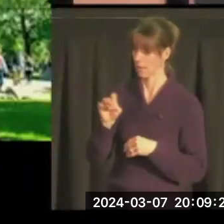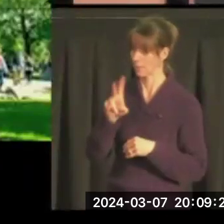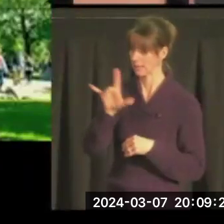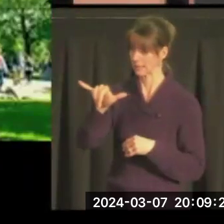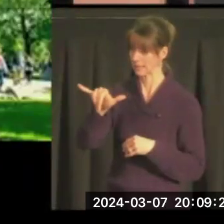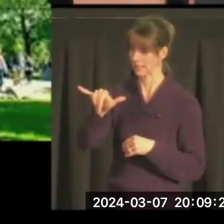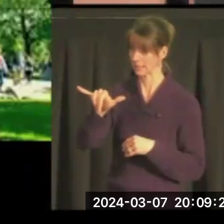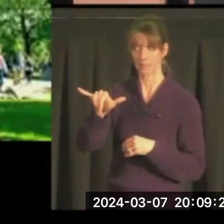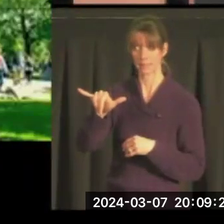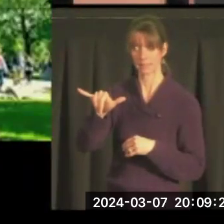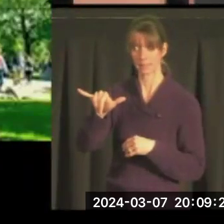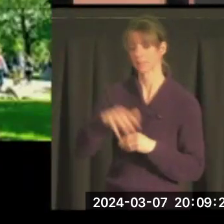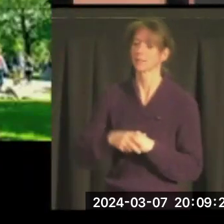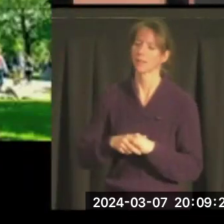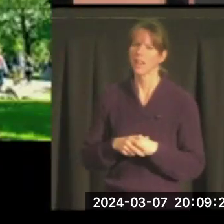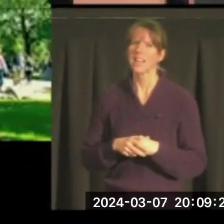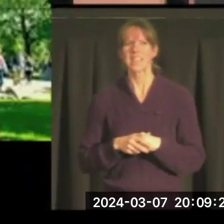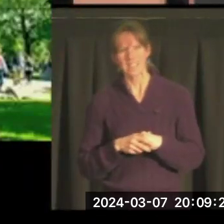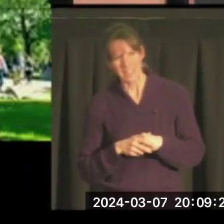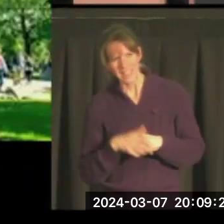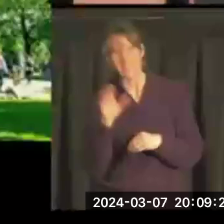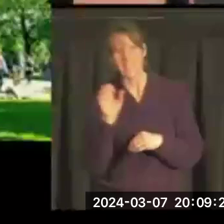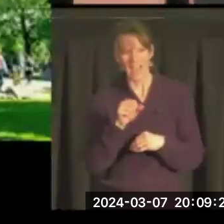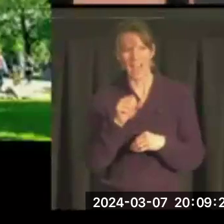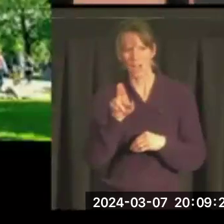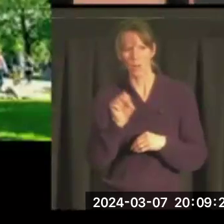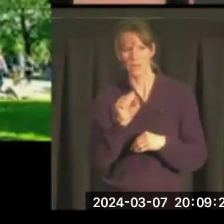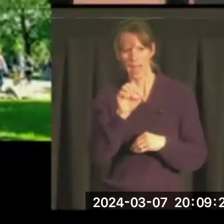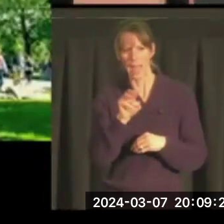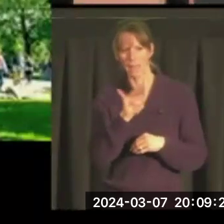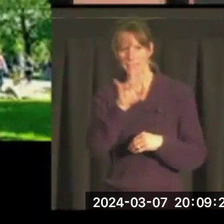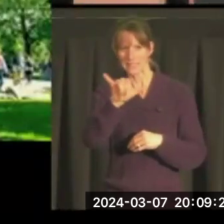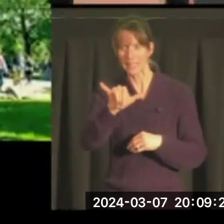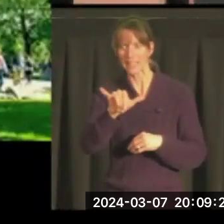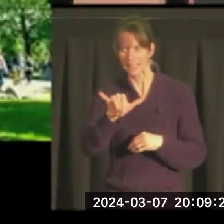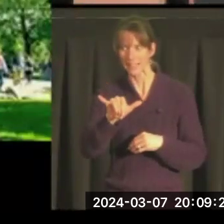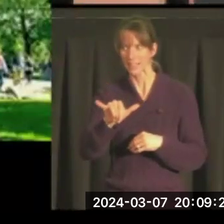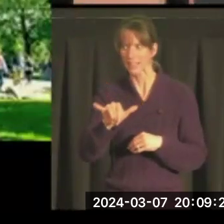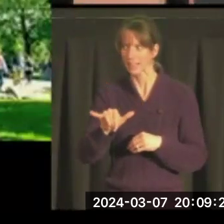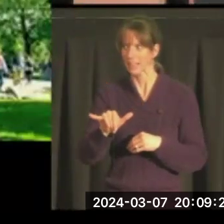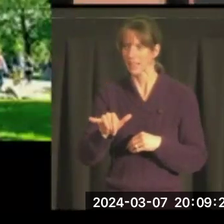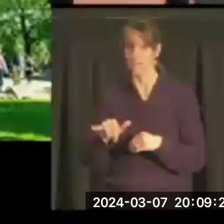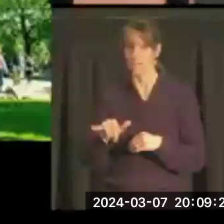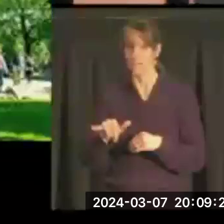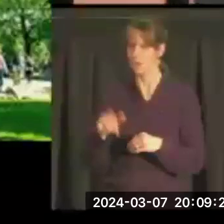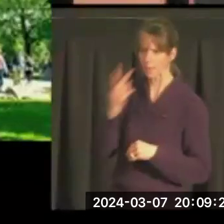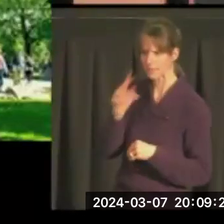chance? I said, yeah, I'm going to the U.S. Embassy. Are you to see Mike Mansfield?